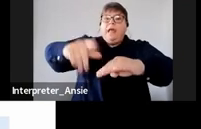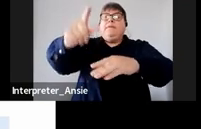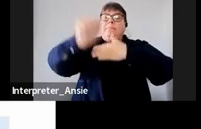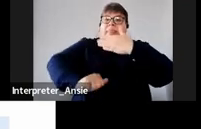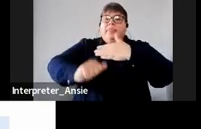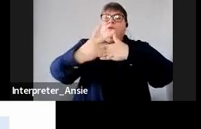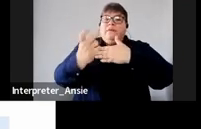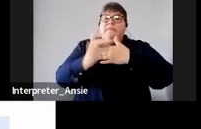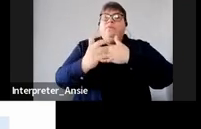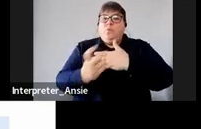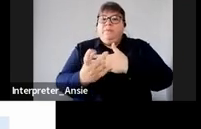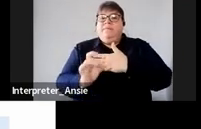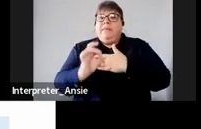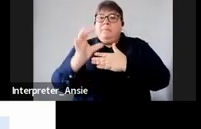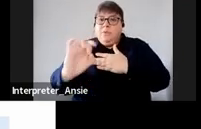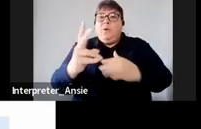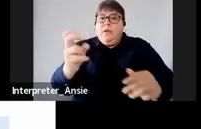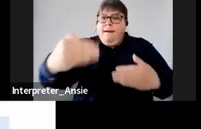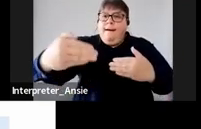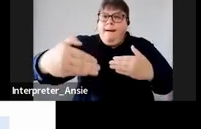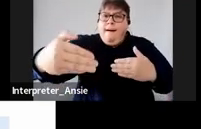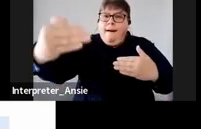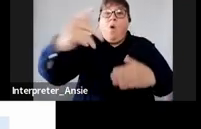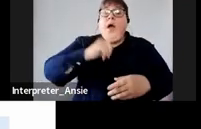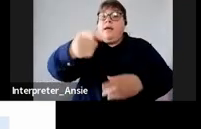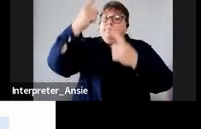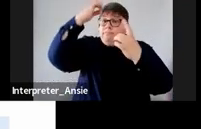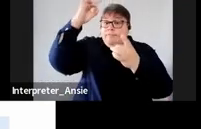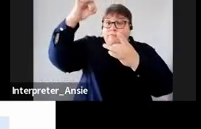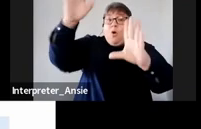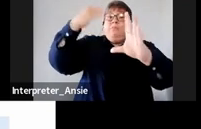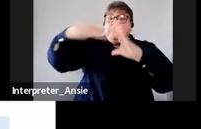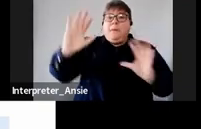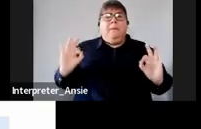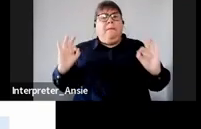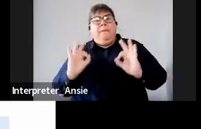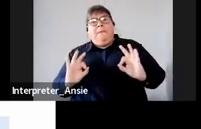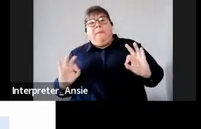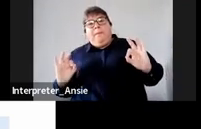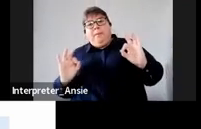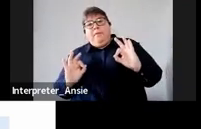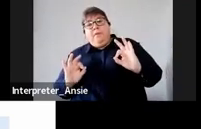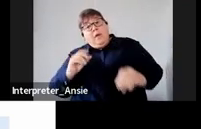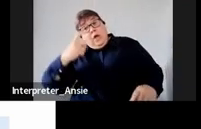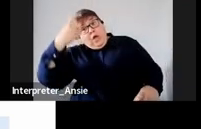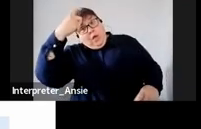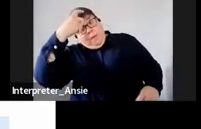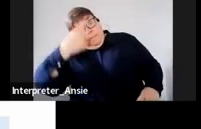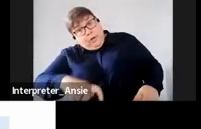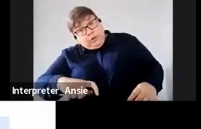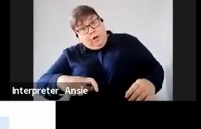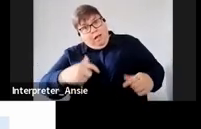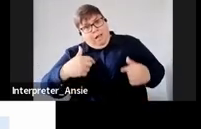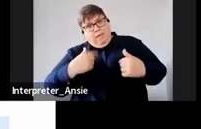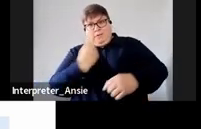for that specific case which you didn't submit your company income tax returns on the personal income tax return for self employed